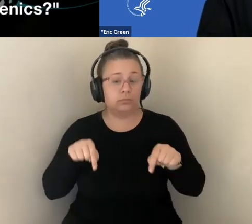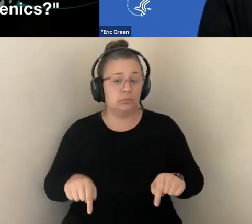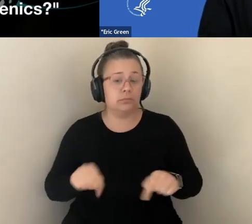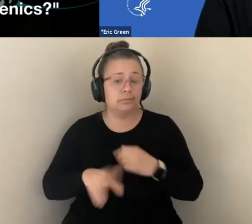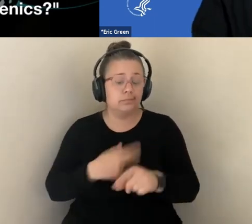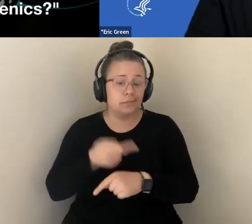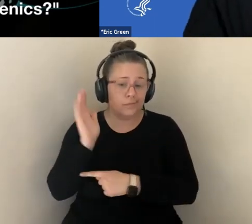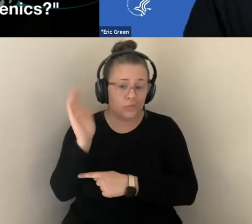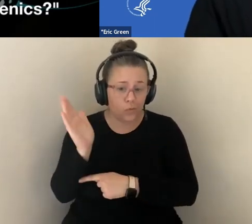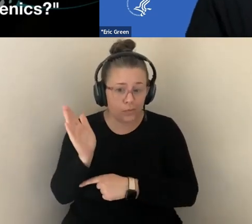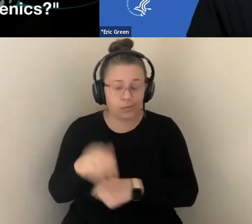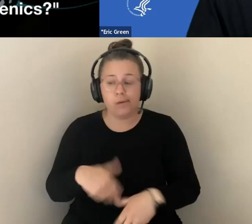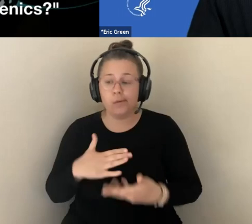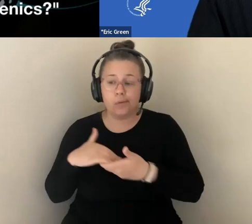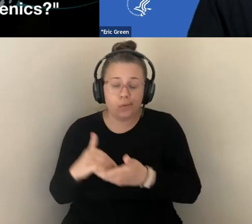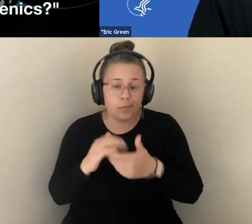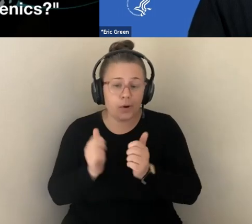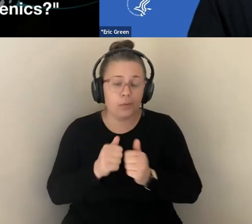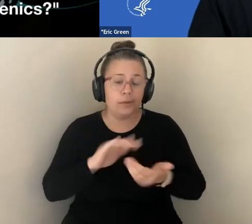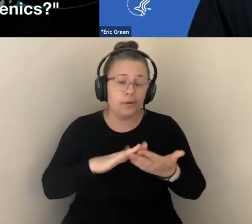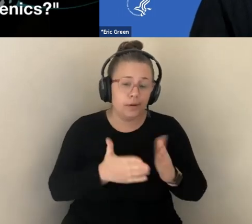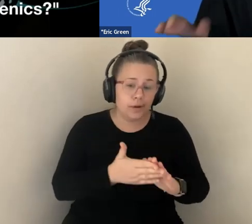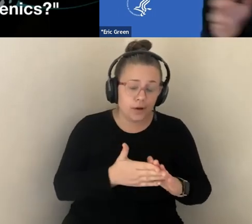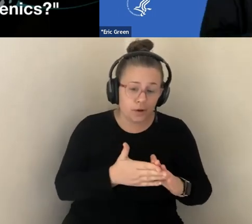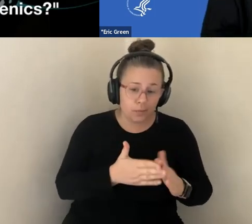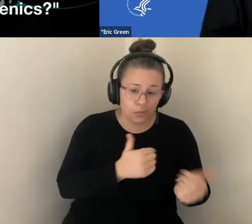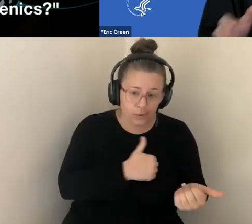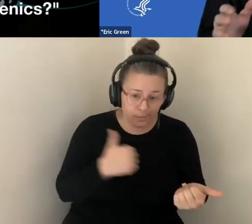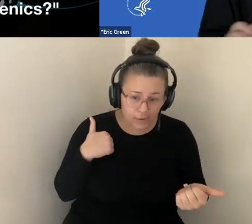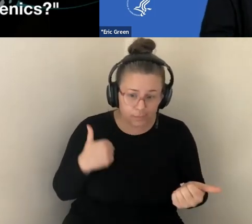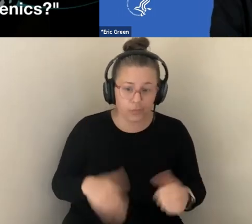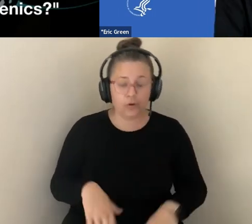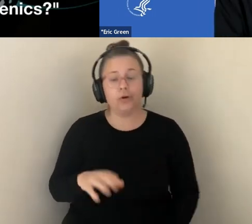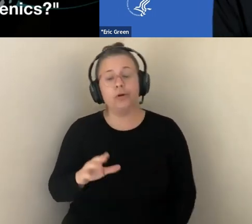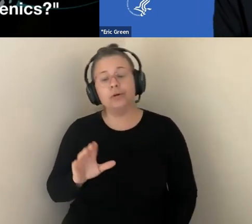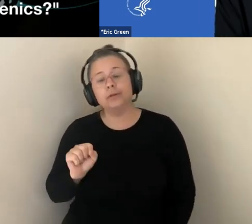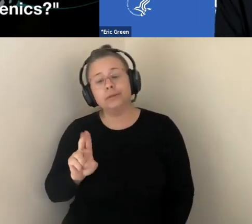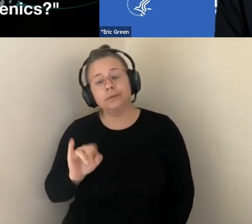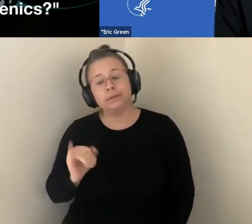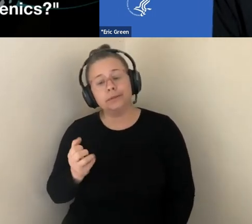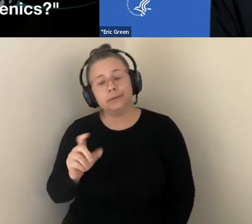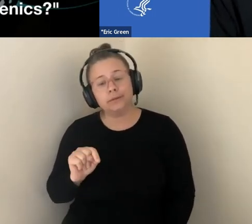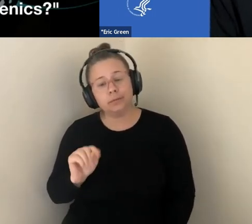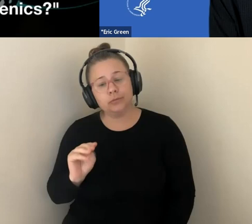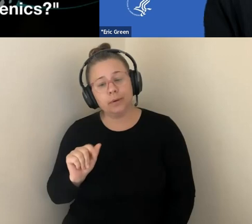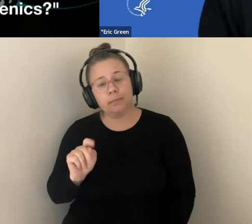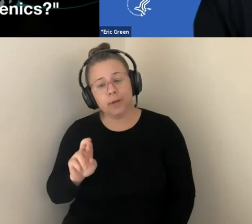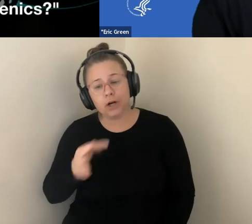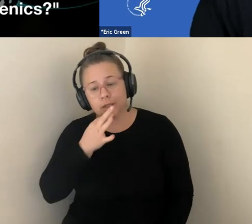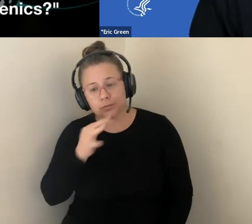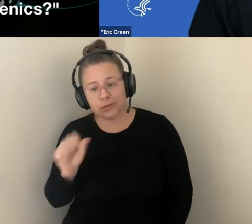COMMUNICATIONS PROFESSIONALS, AND COMMUNITY MEMBERS, CAN CONVENE THESE AND OTHER SENSITIVE AND ENORMOUSLY IMPORTANT